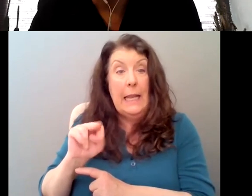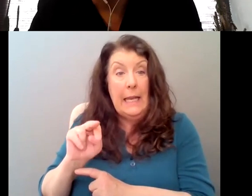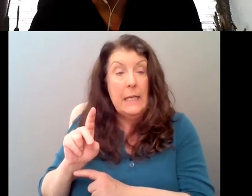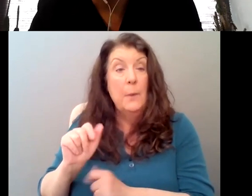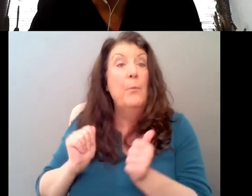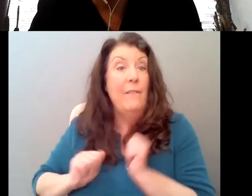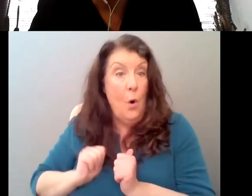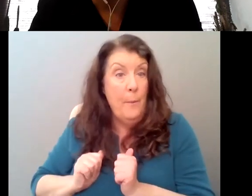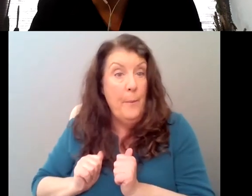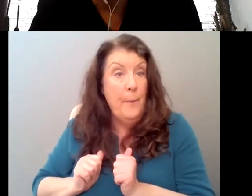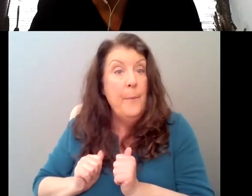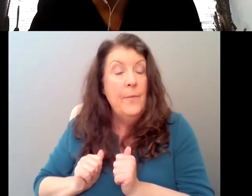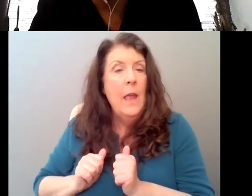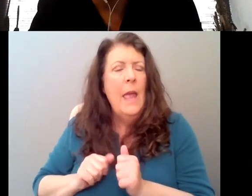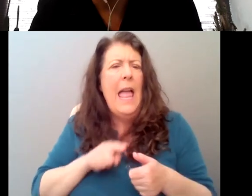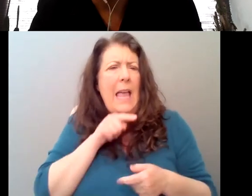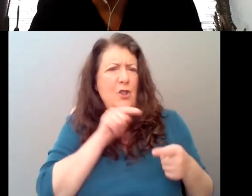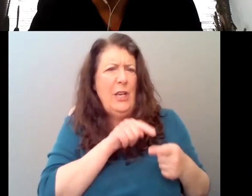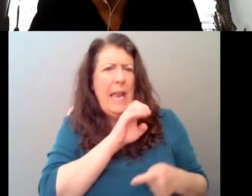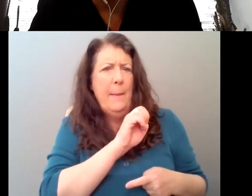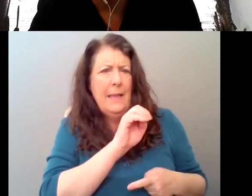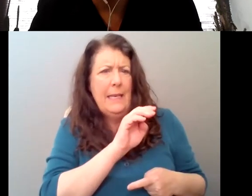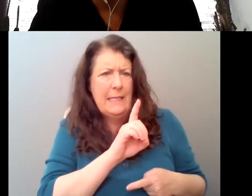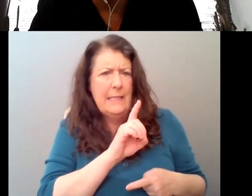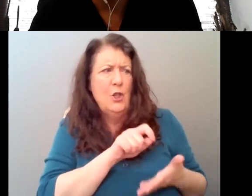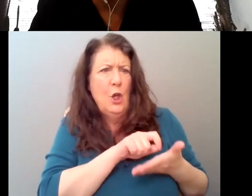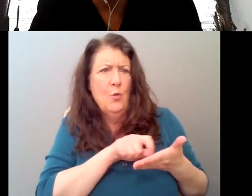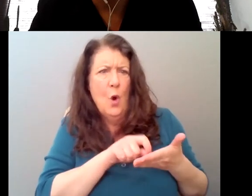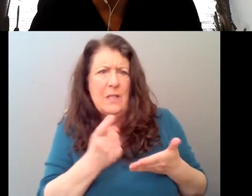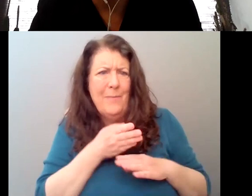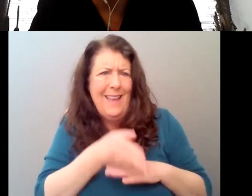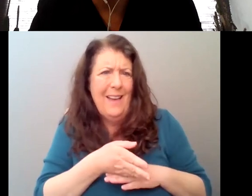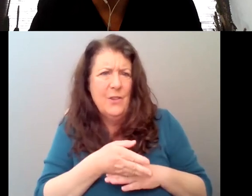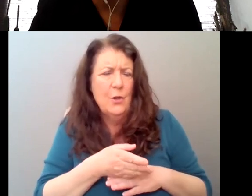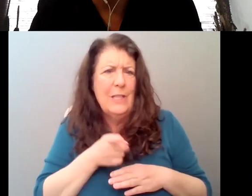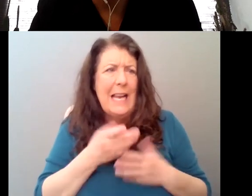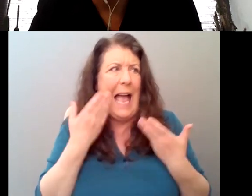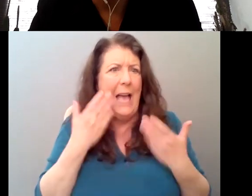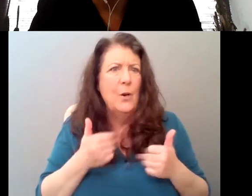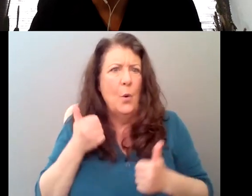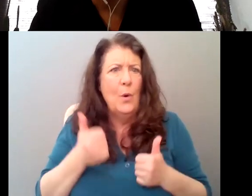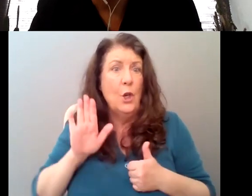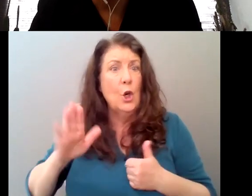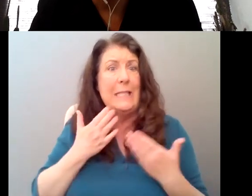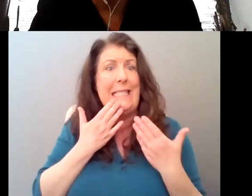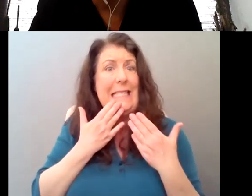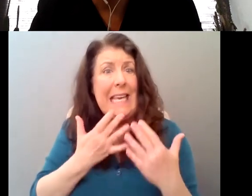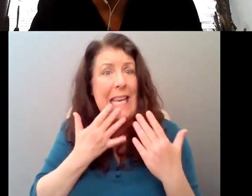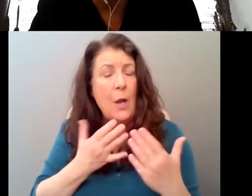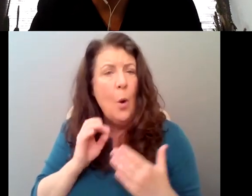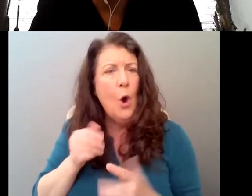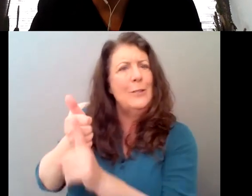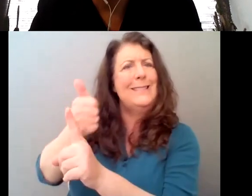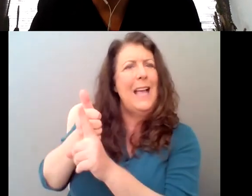uh, like, I don't know if it was her, her singing or her that held the fascination. So this, this was